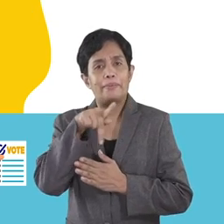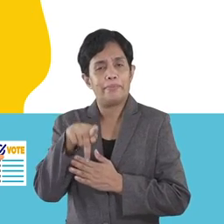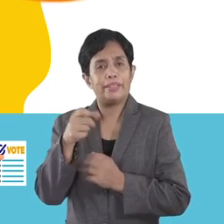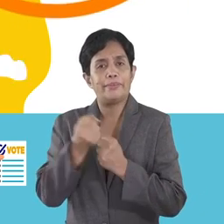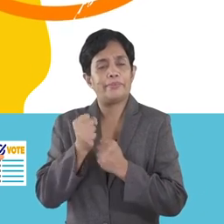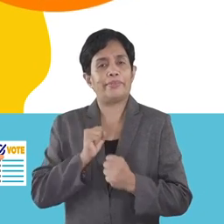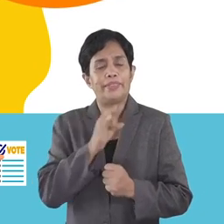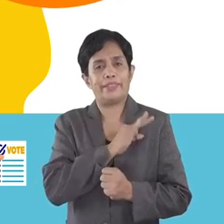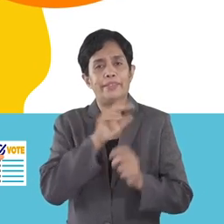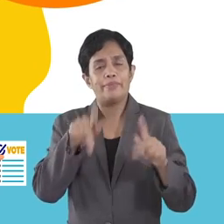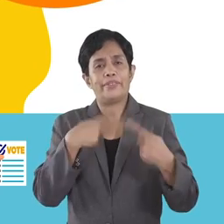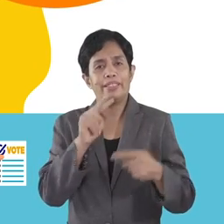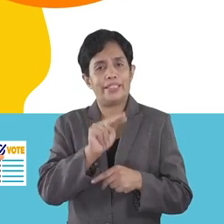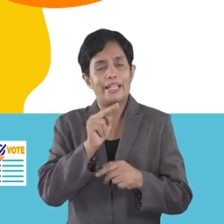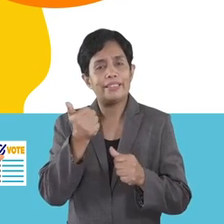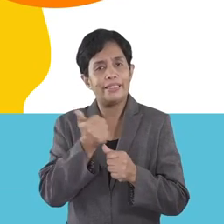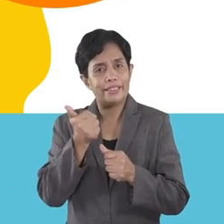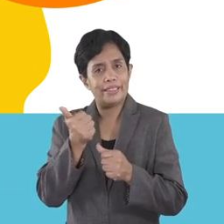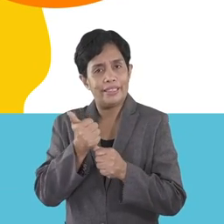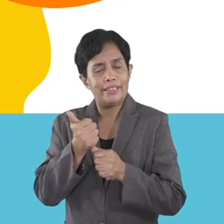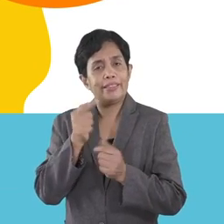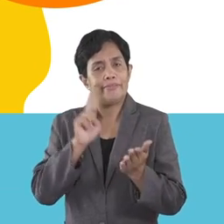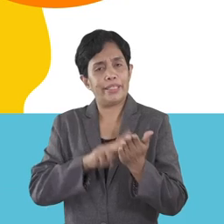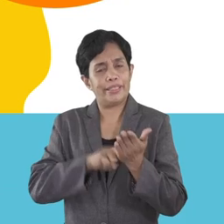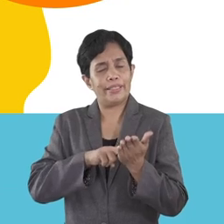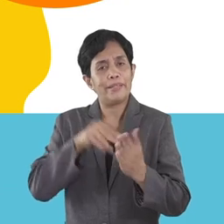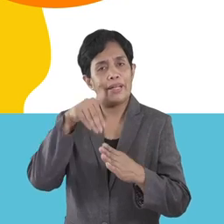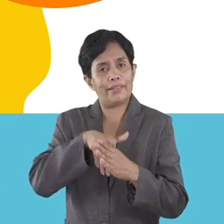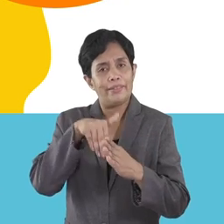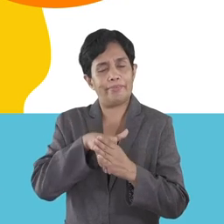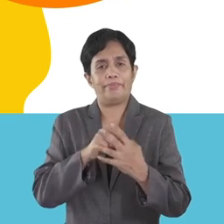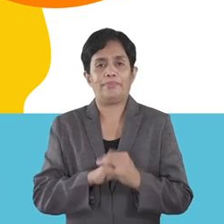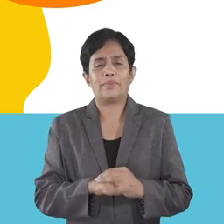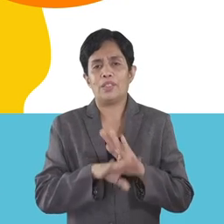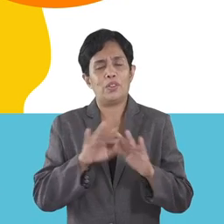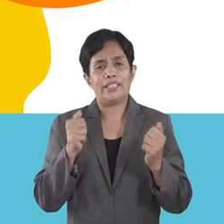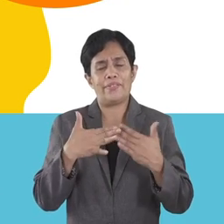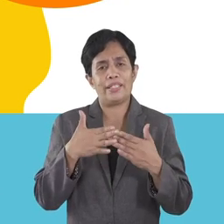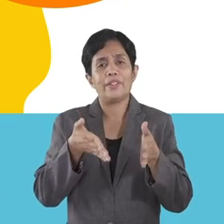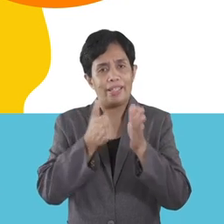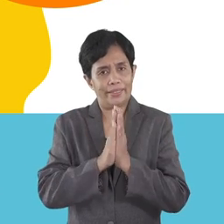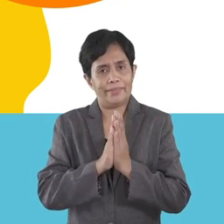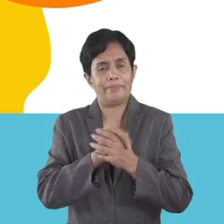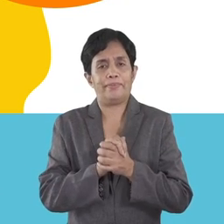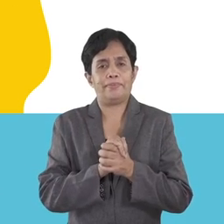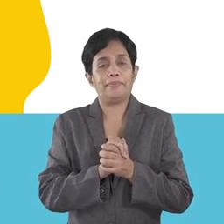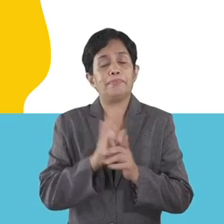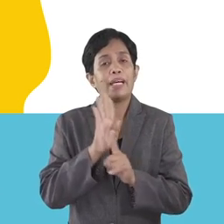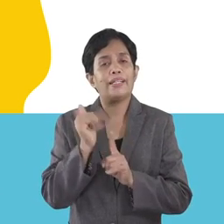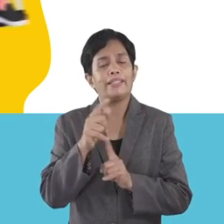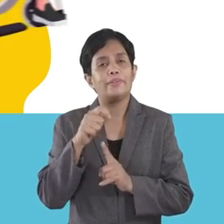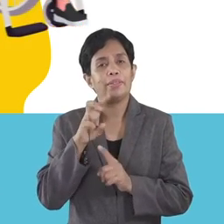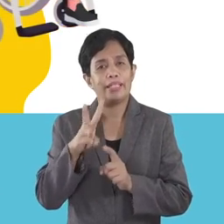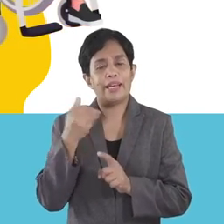support staff can provide the necessary assistance in filling up the ballot. Don't be afraid to ask. By